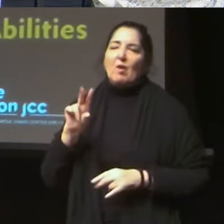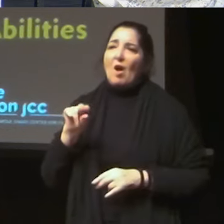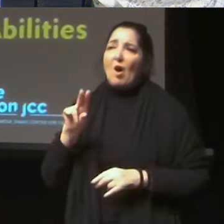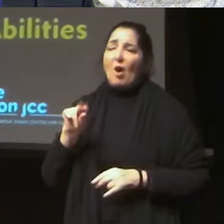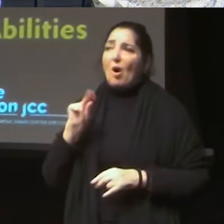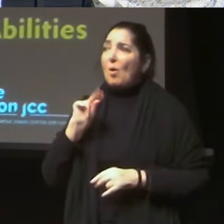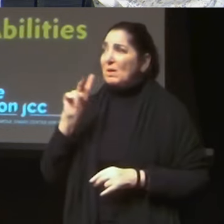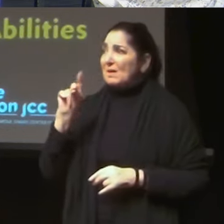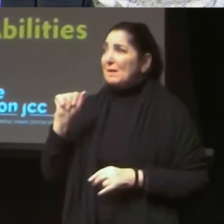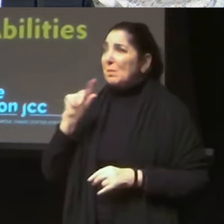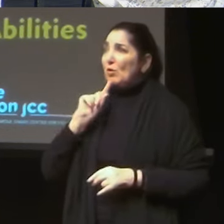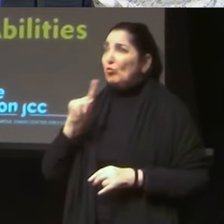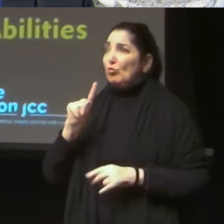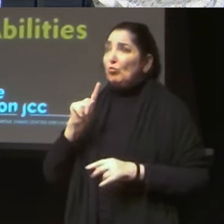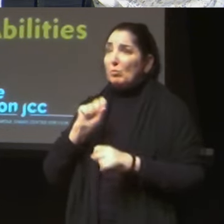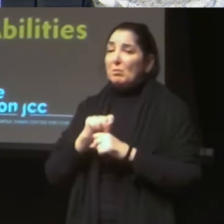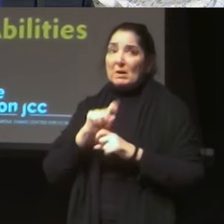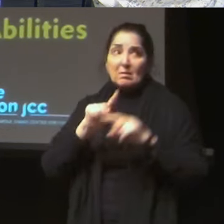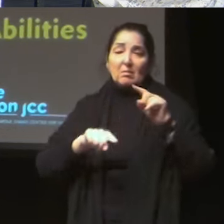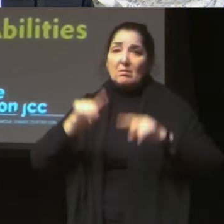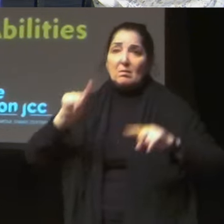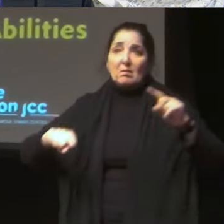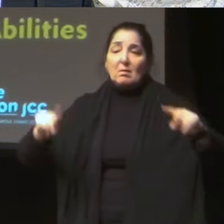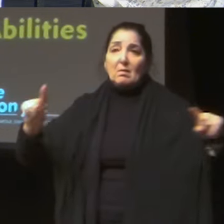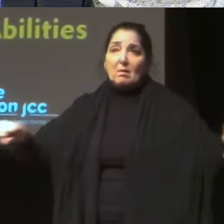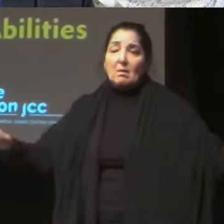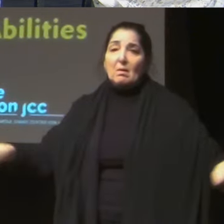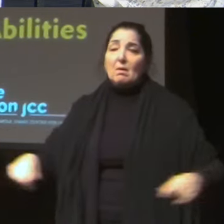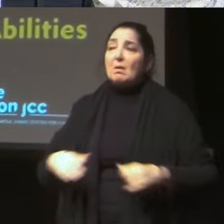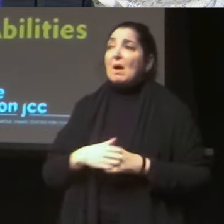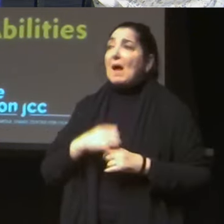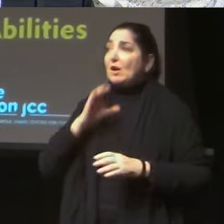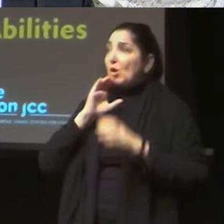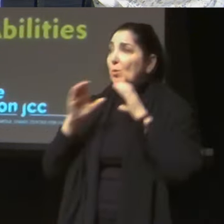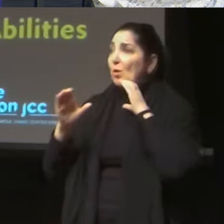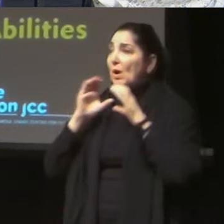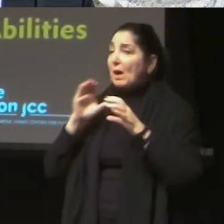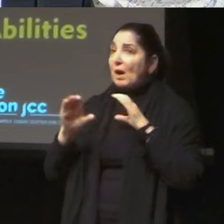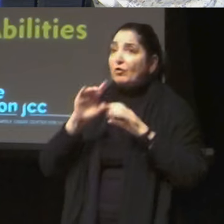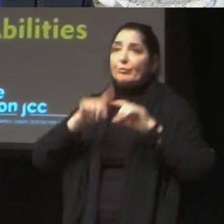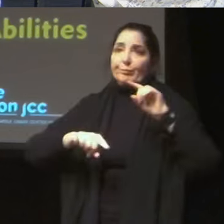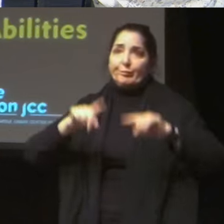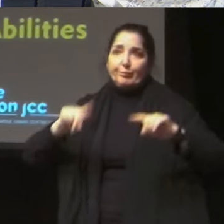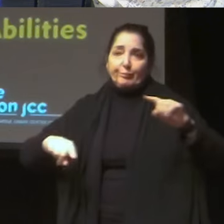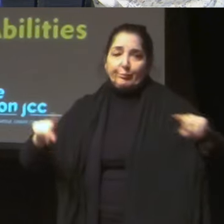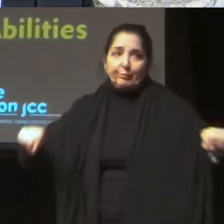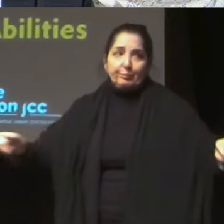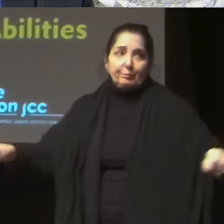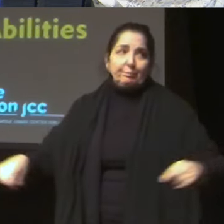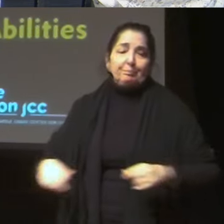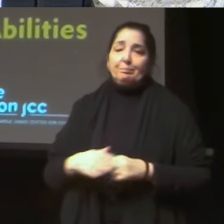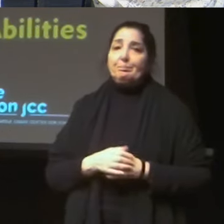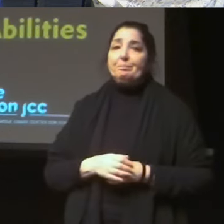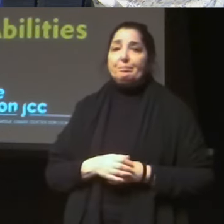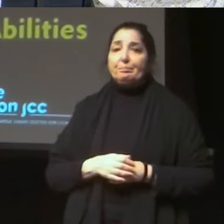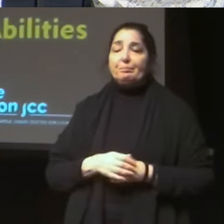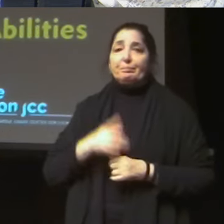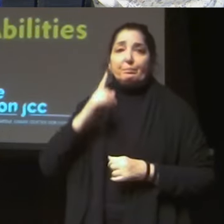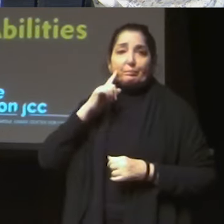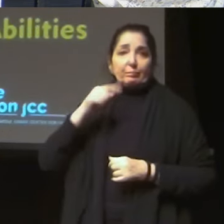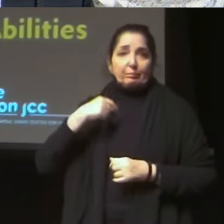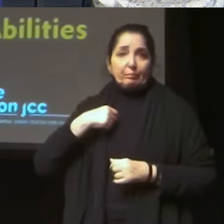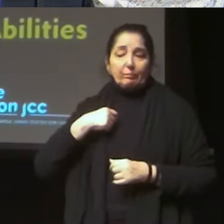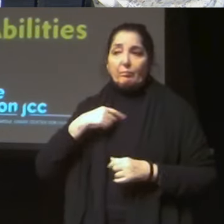for me, when I approach Anna Stubblefield about FC, it was about trying to figure out if Derek can